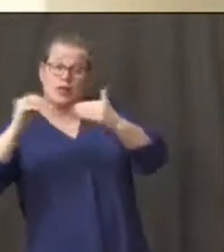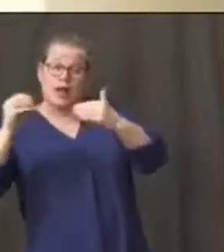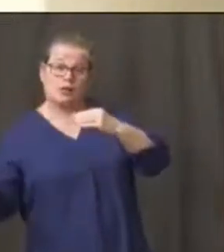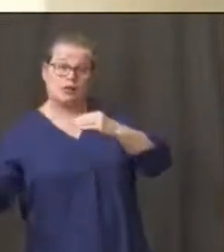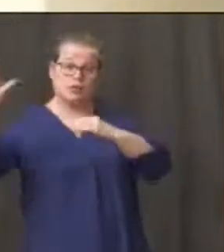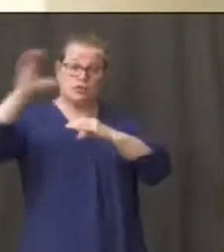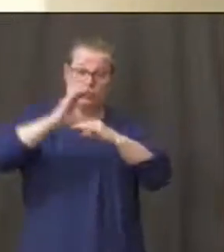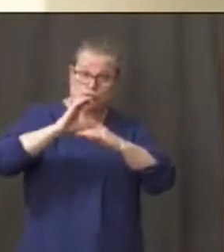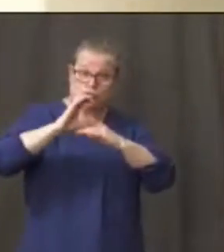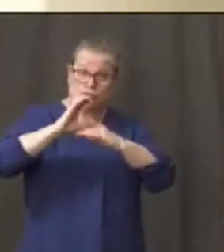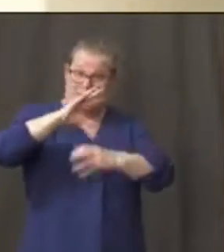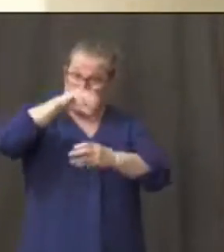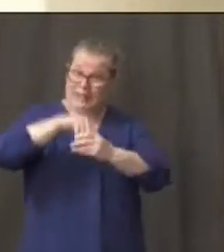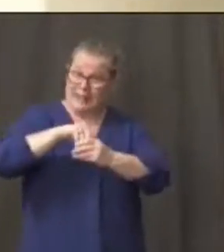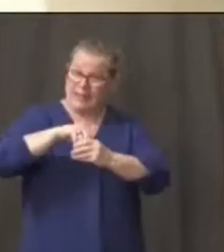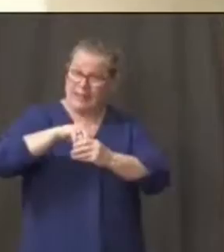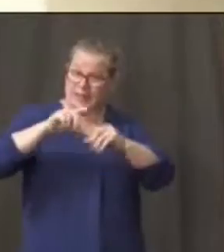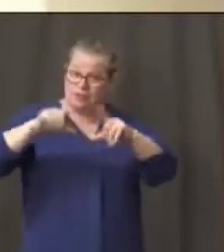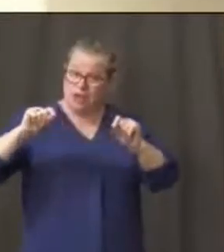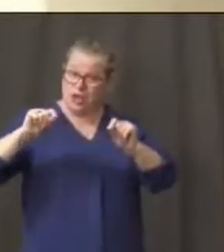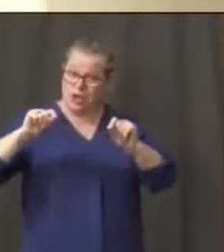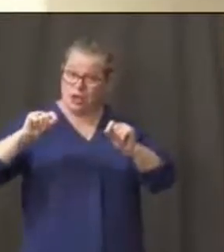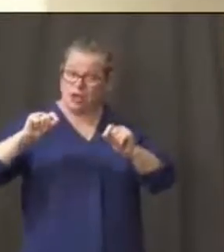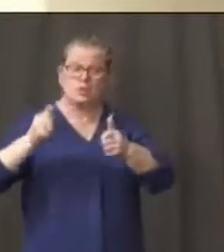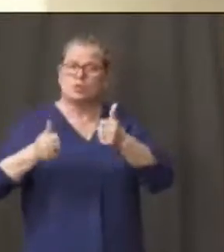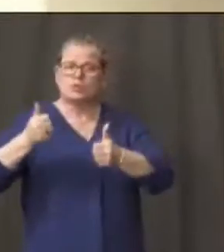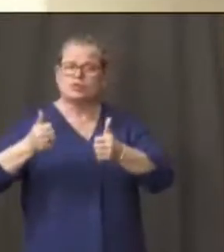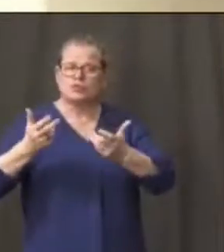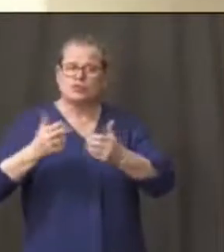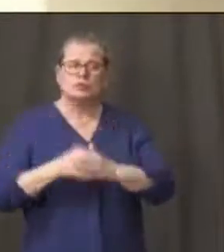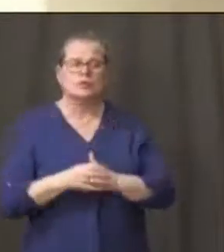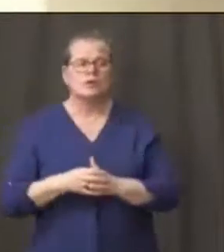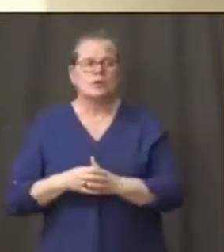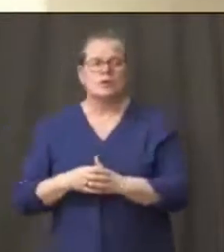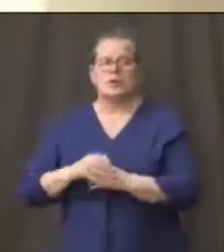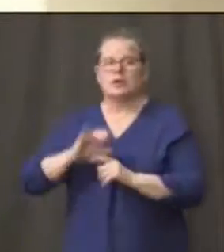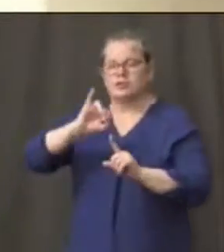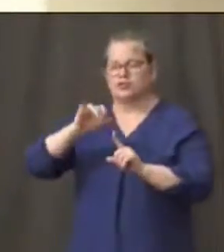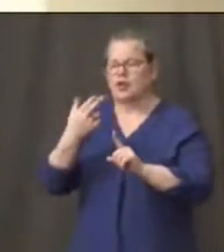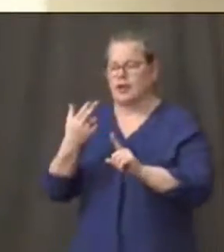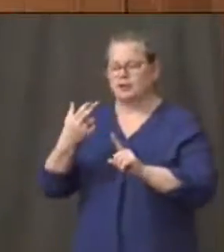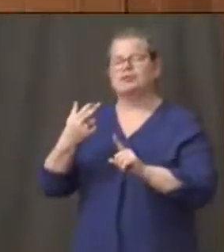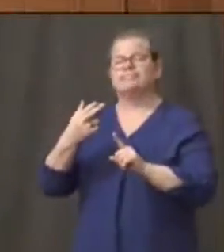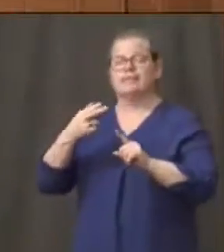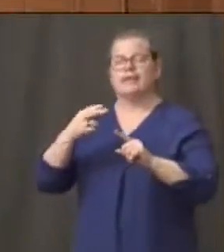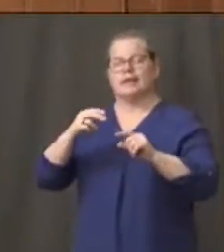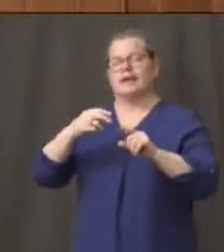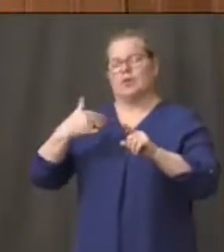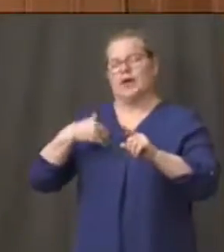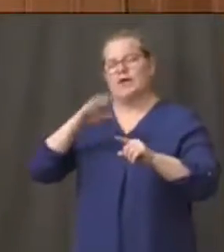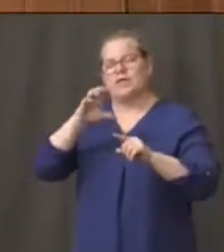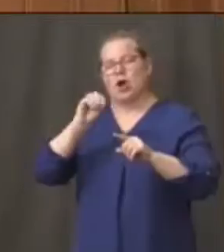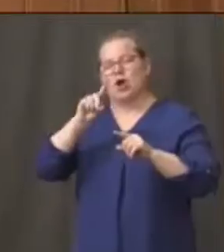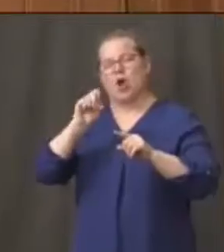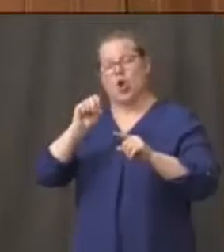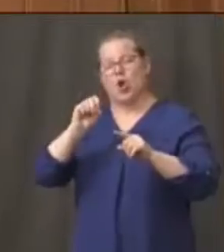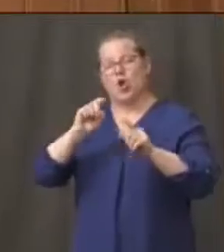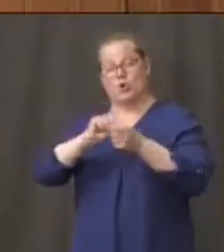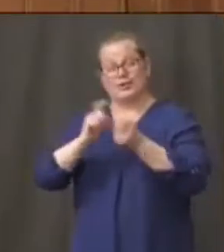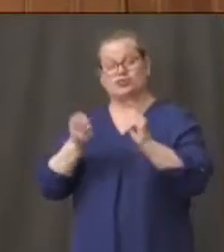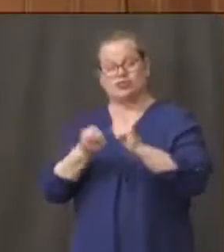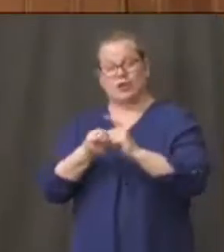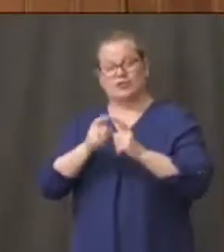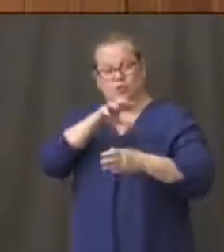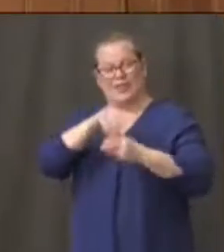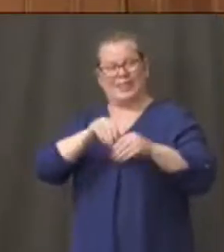want to speak to that yeah that that's a there's a system uh coding change that needs to be made to be able to provide that additional 600 payment